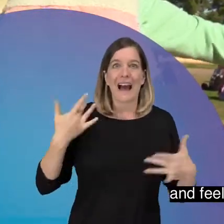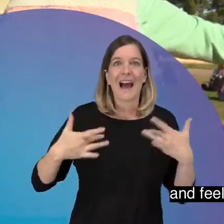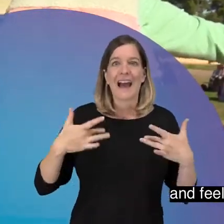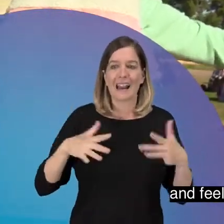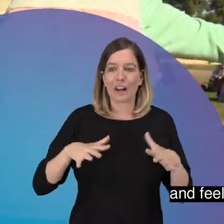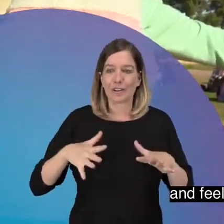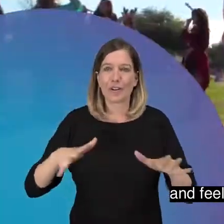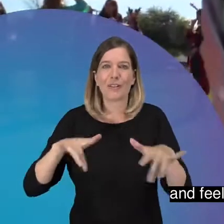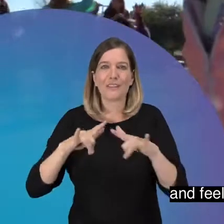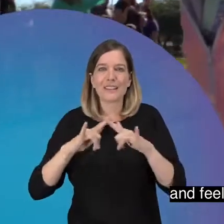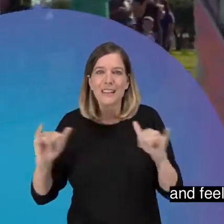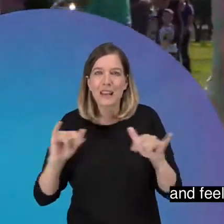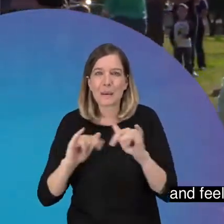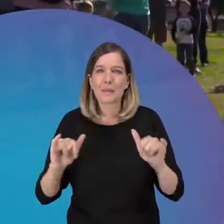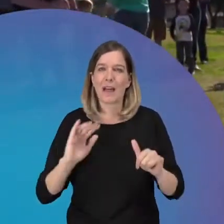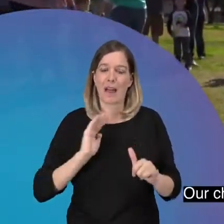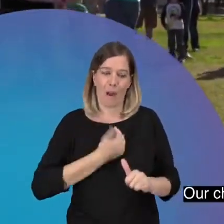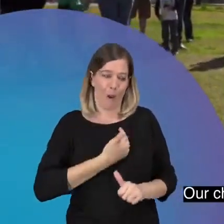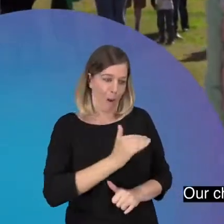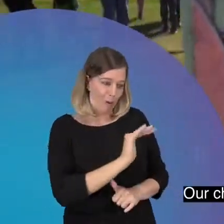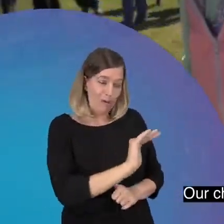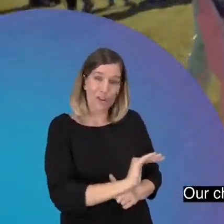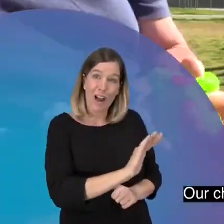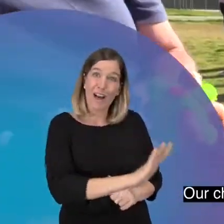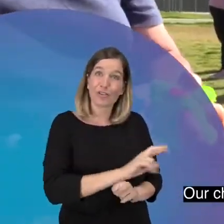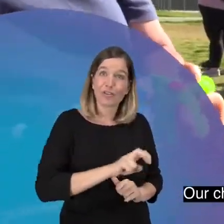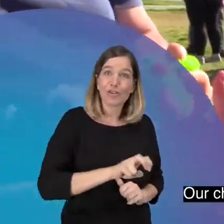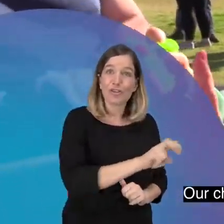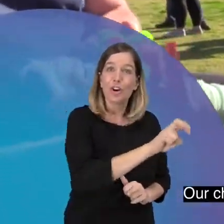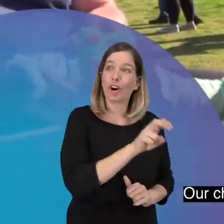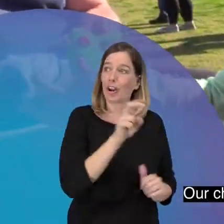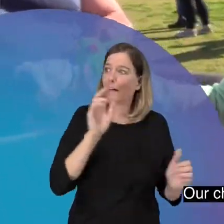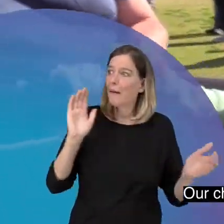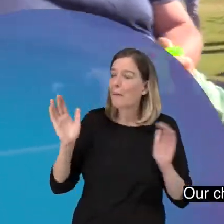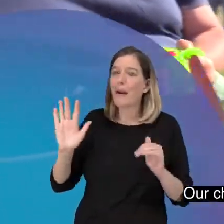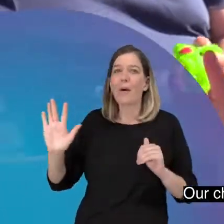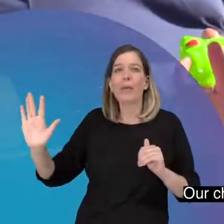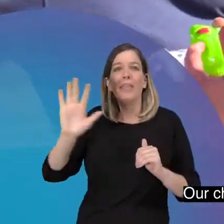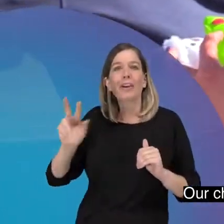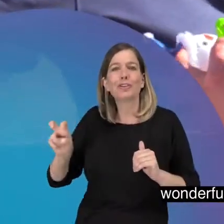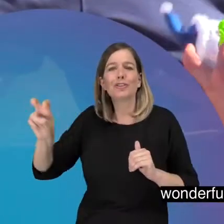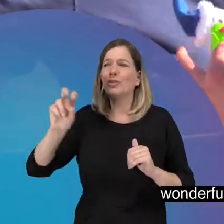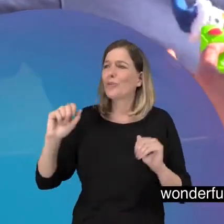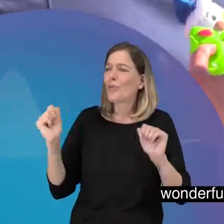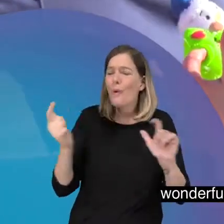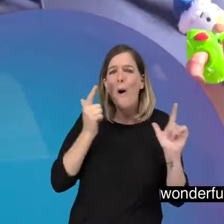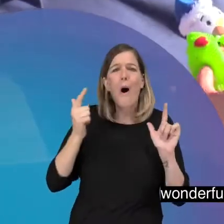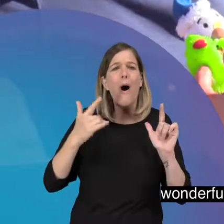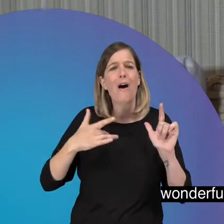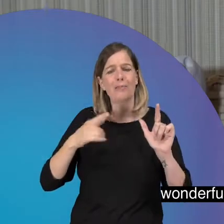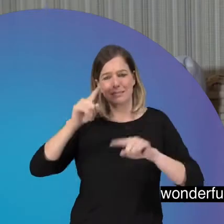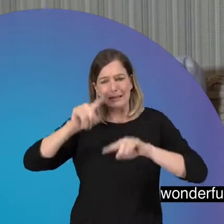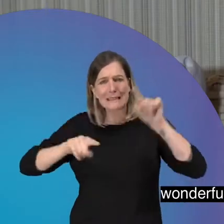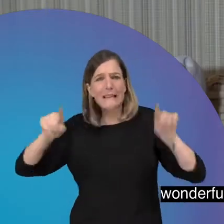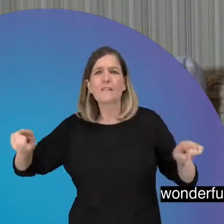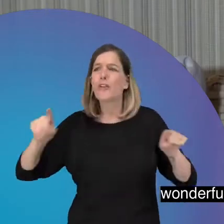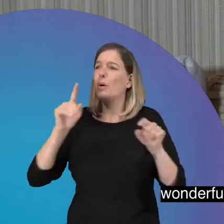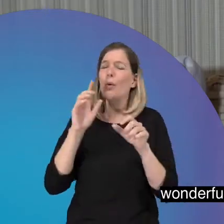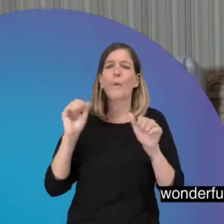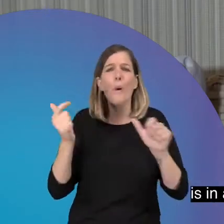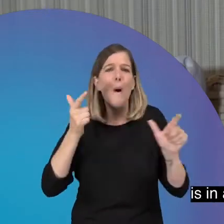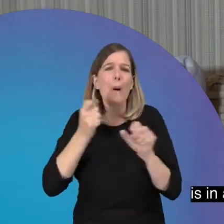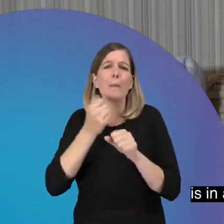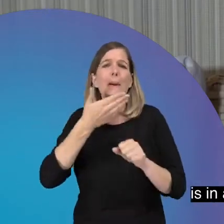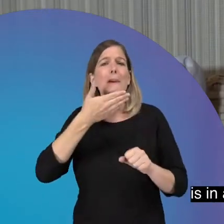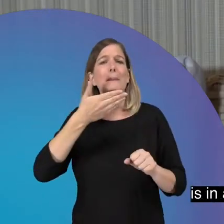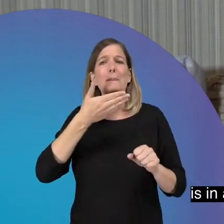nervous about that. Our child's journey in the context of all of these wonderful children and families and